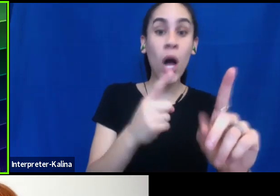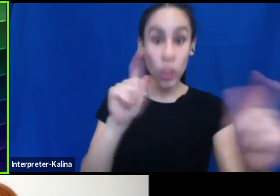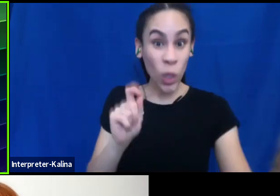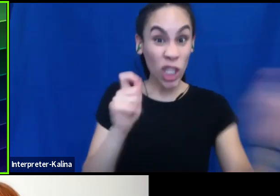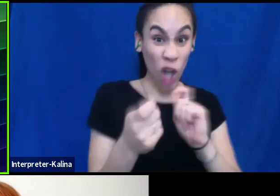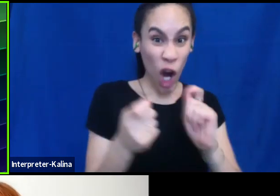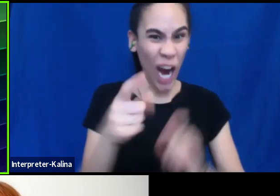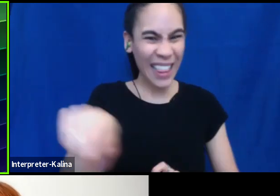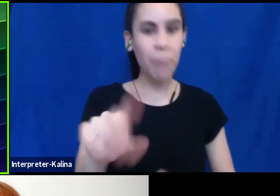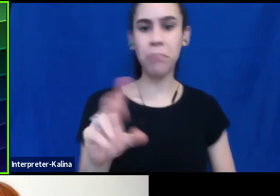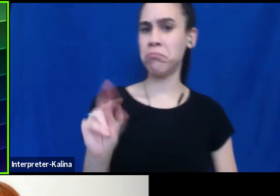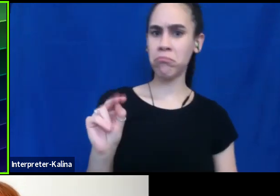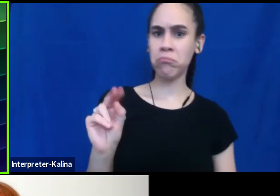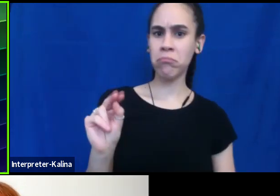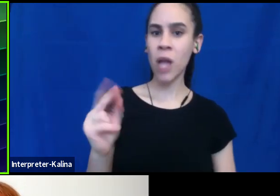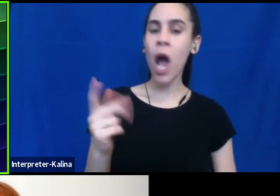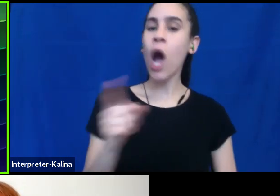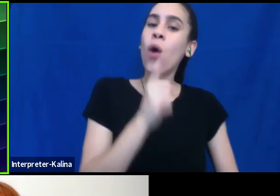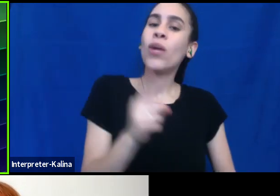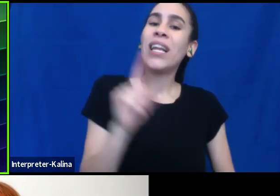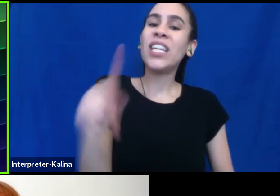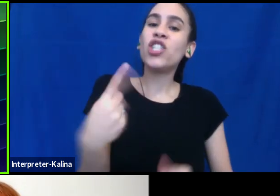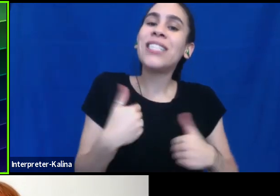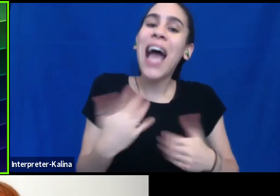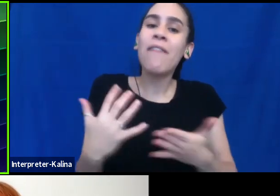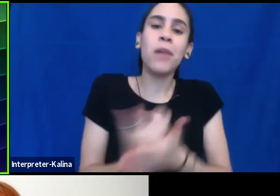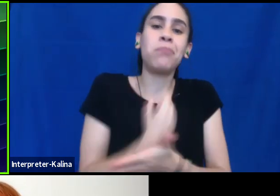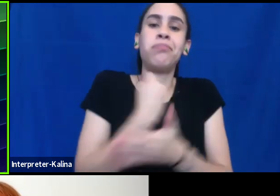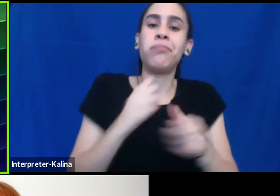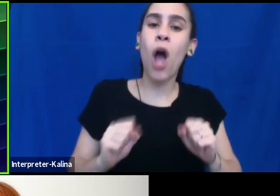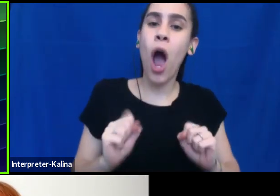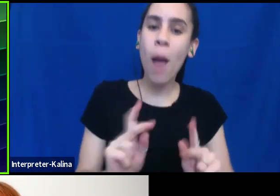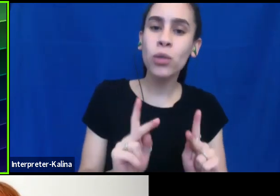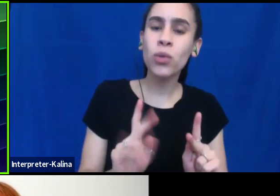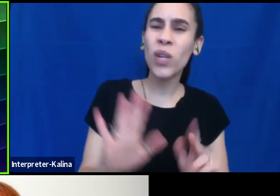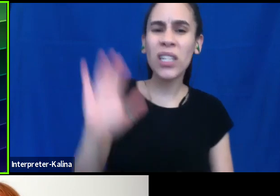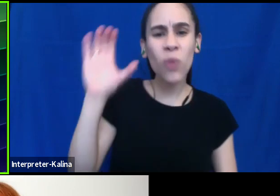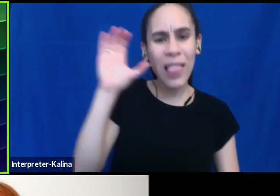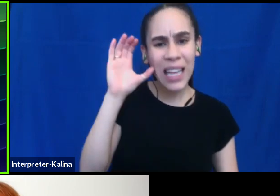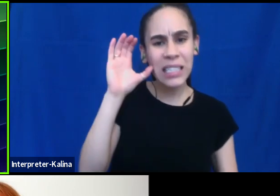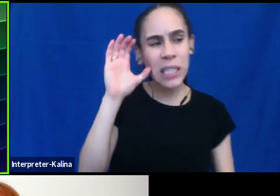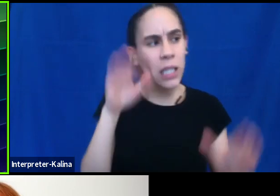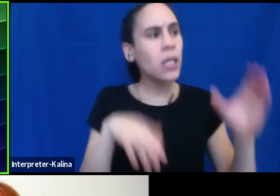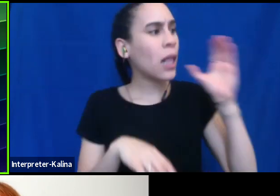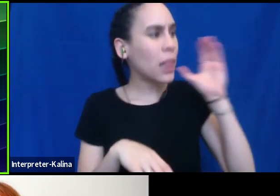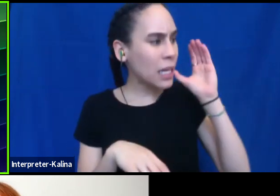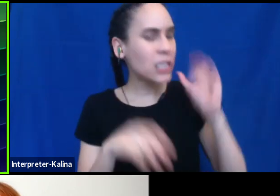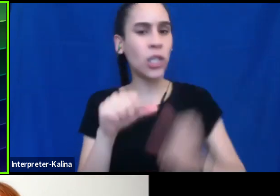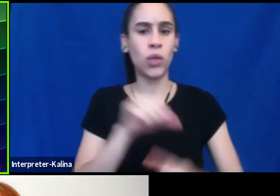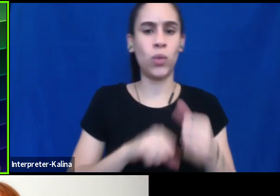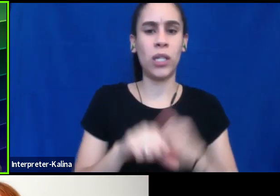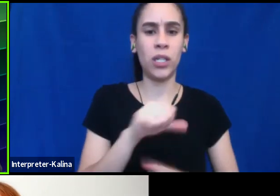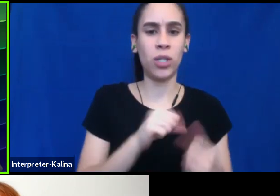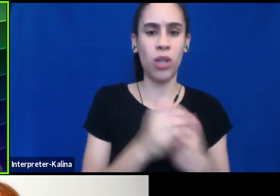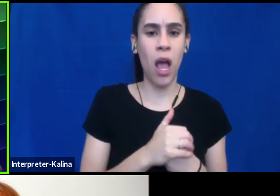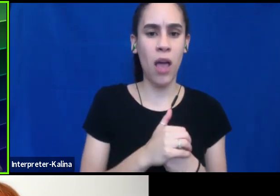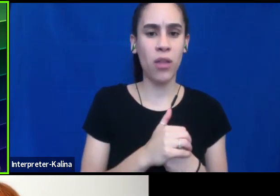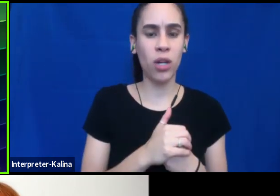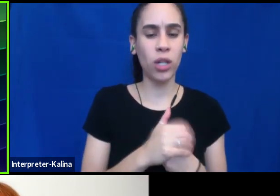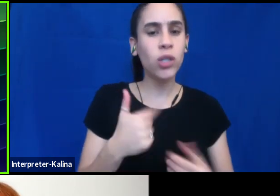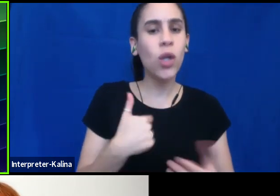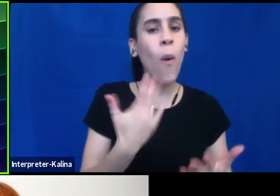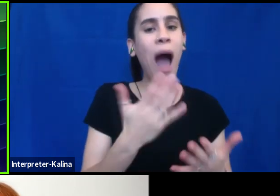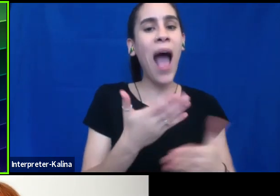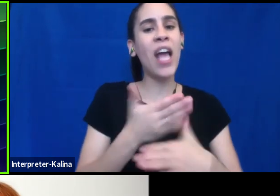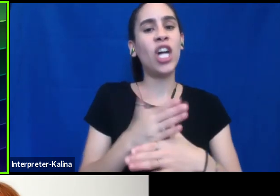Um, it's really just to, just to have an opportunity to, to, to listen to each other. Um, so I actually share a, a, a situation